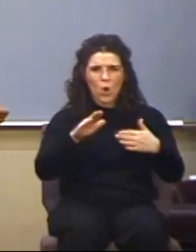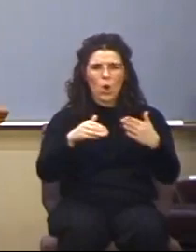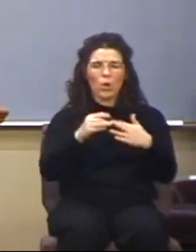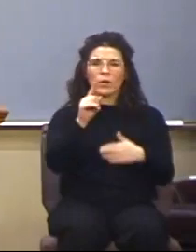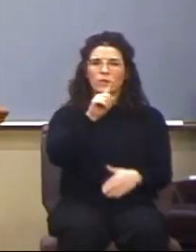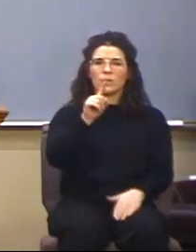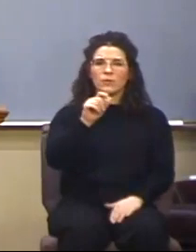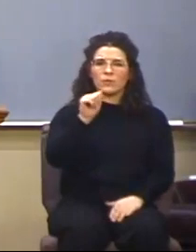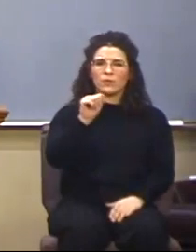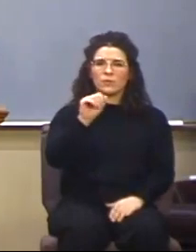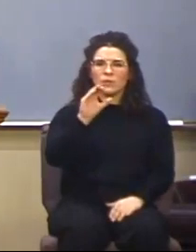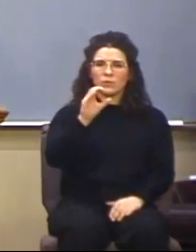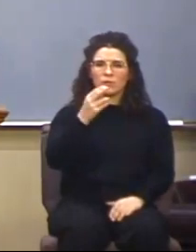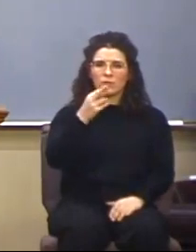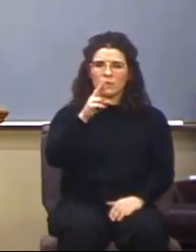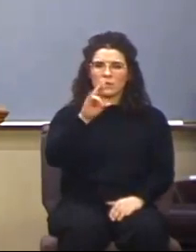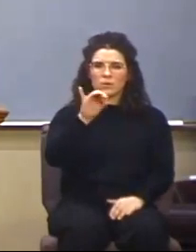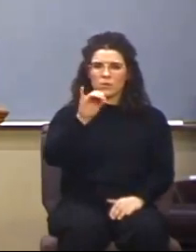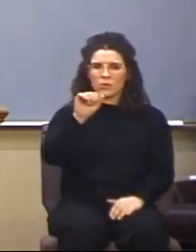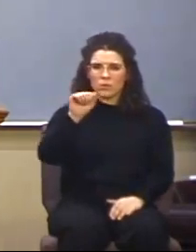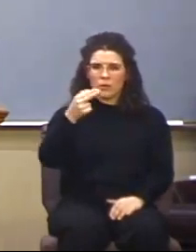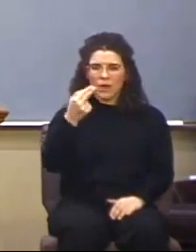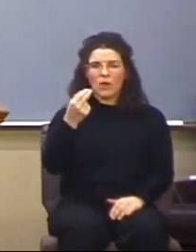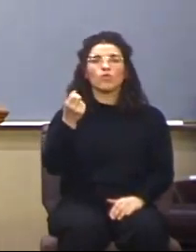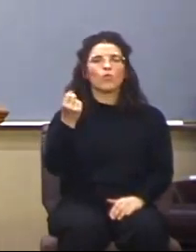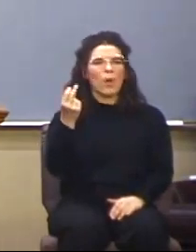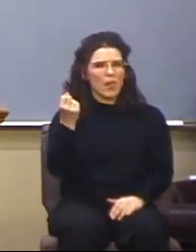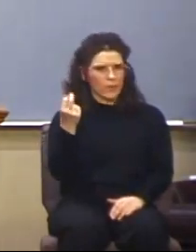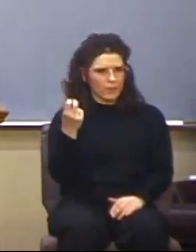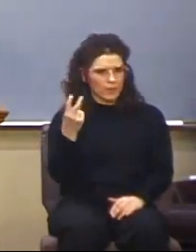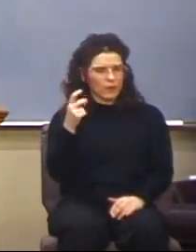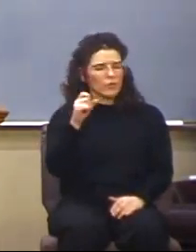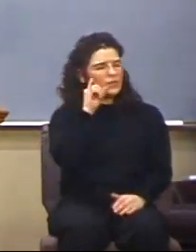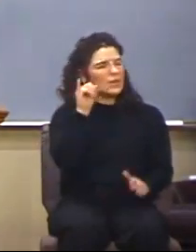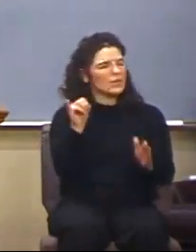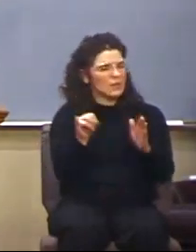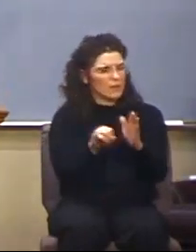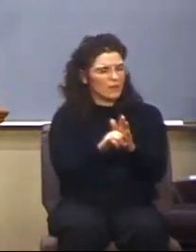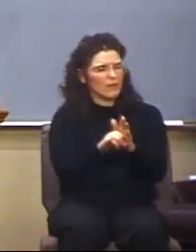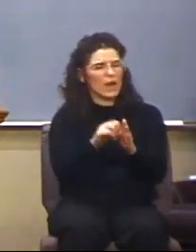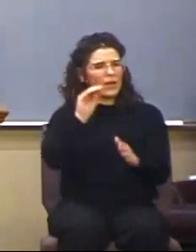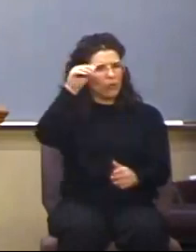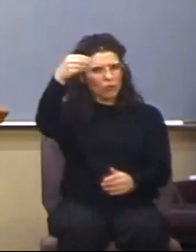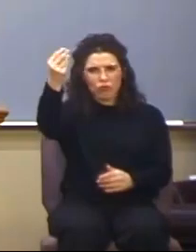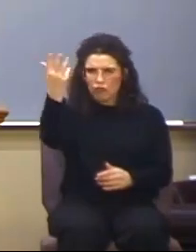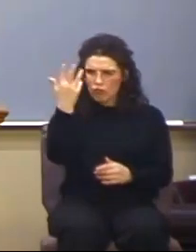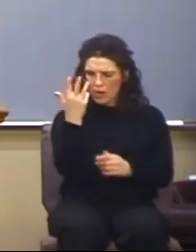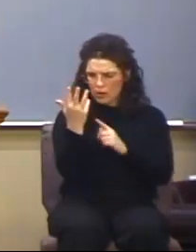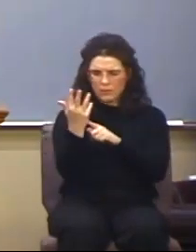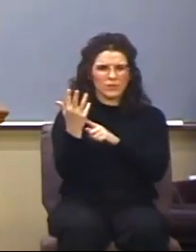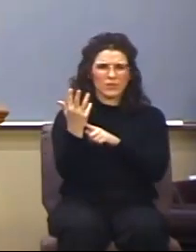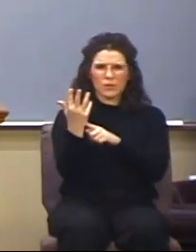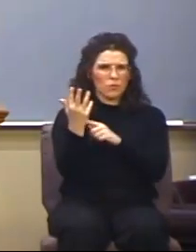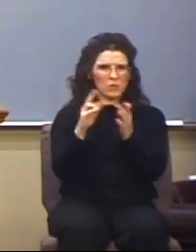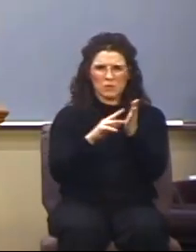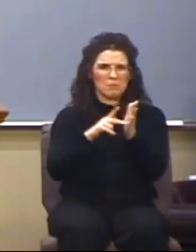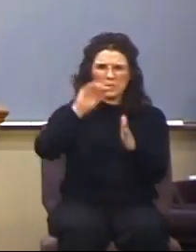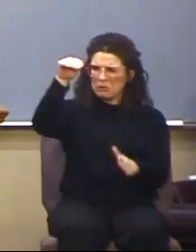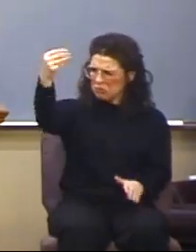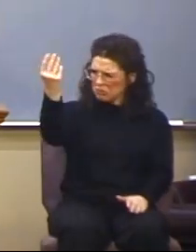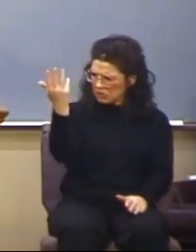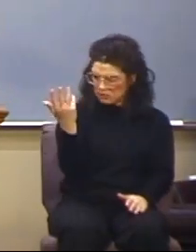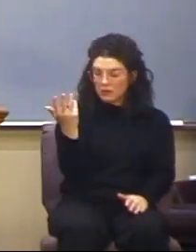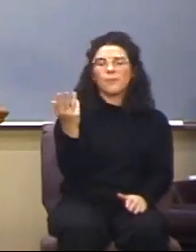Zechariah chapter 12, and you'll identify exactly what that grace, the grace has to do with the gift of the Holy Ghost. Again,